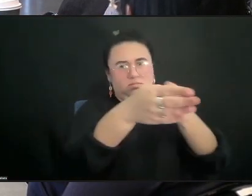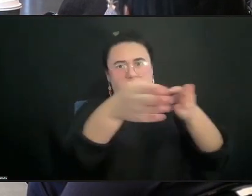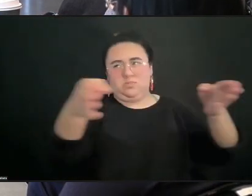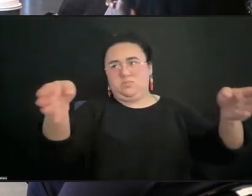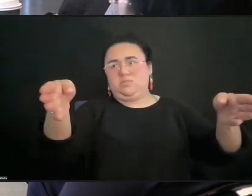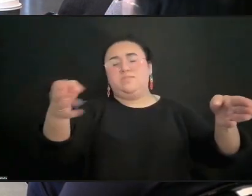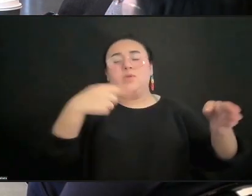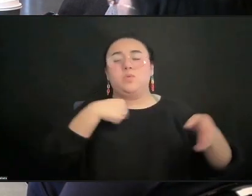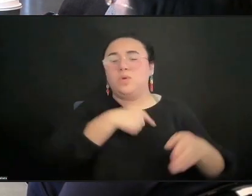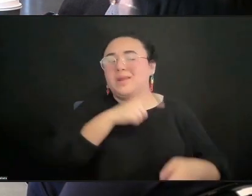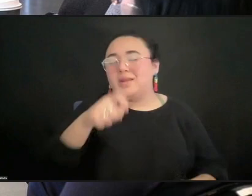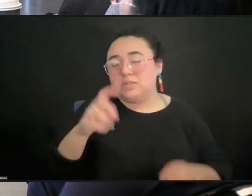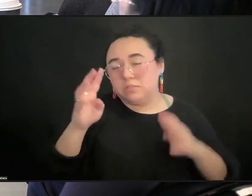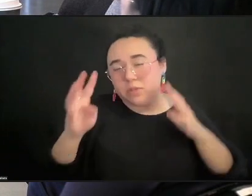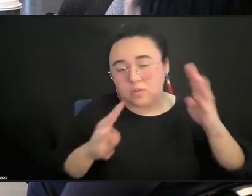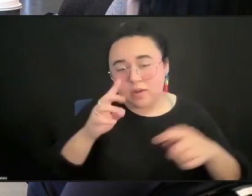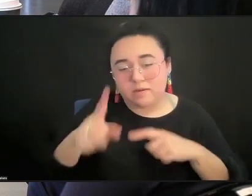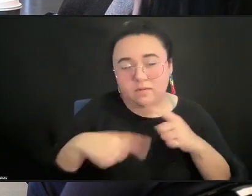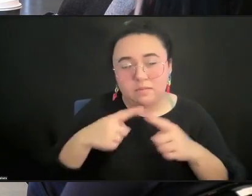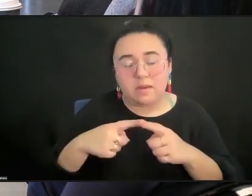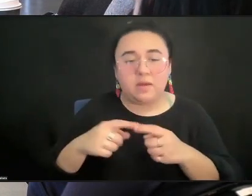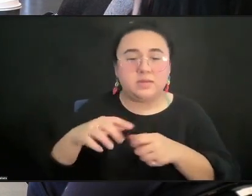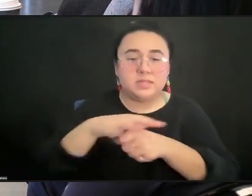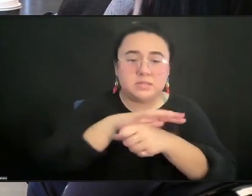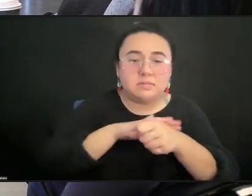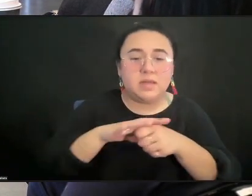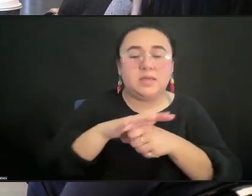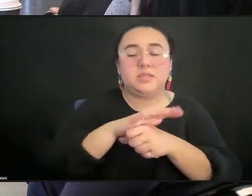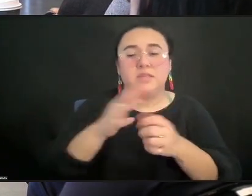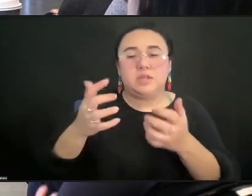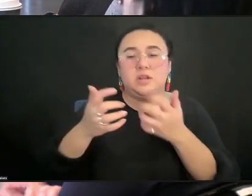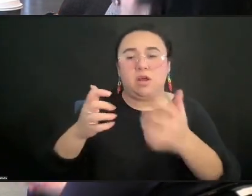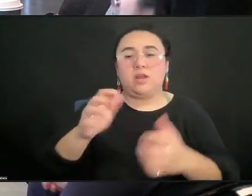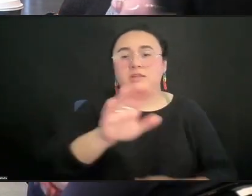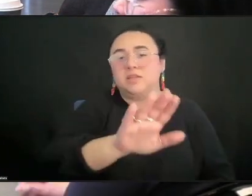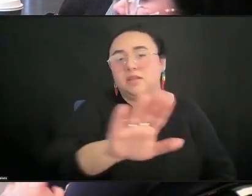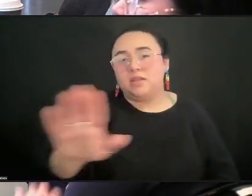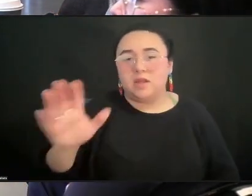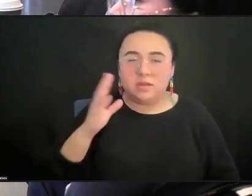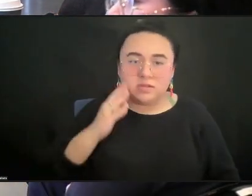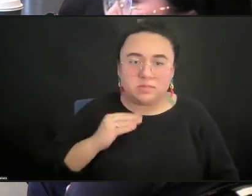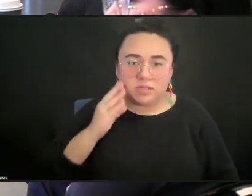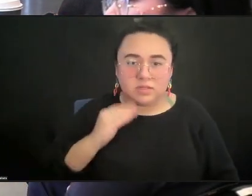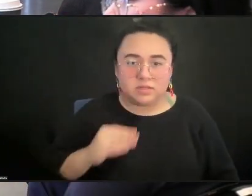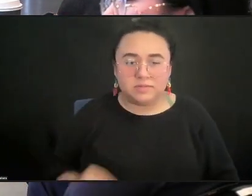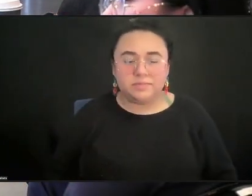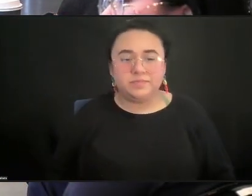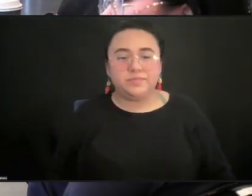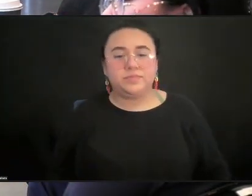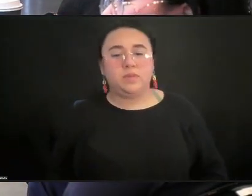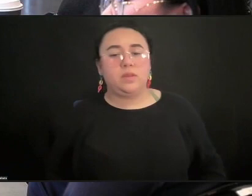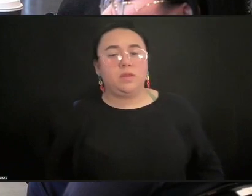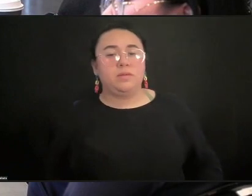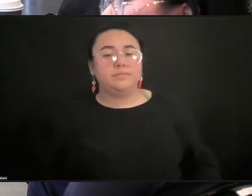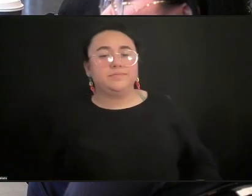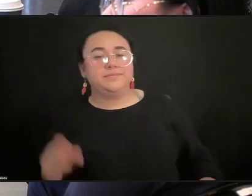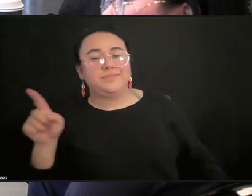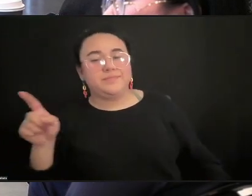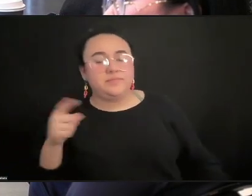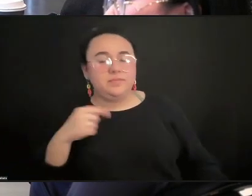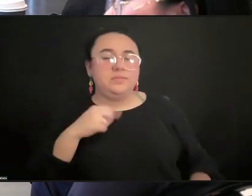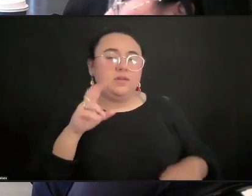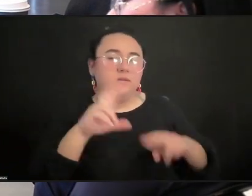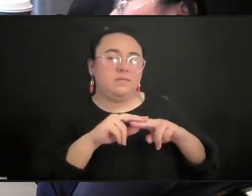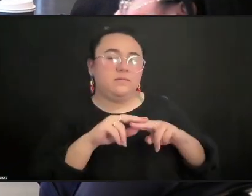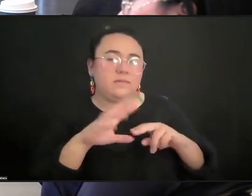and audience experience. I wonder, I just want to follow up about those boxes,